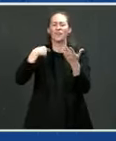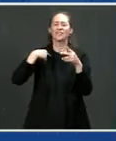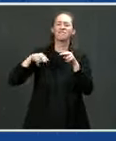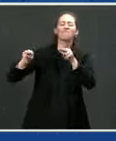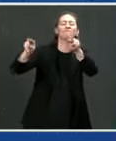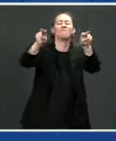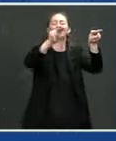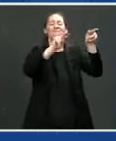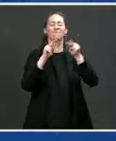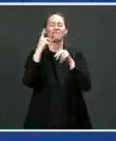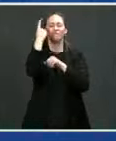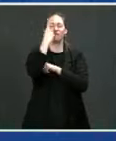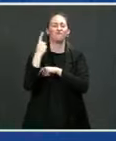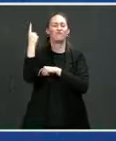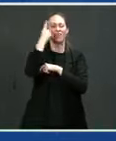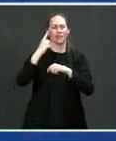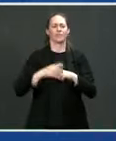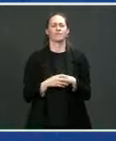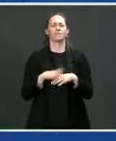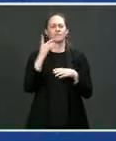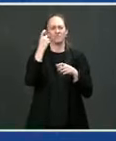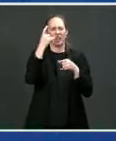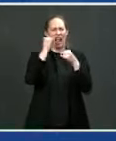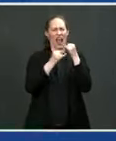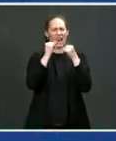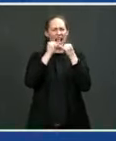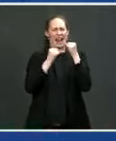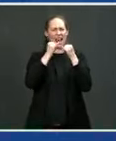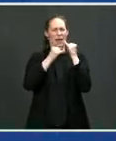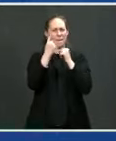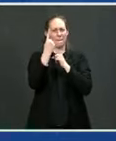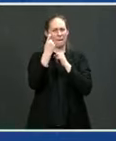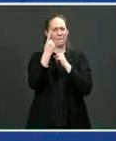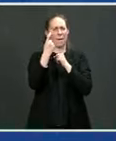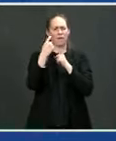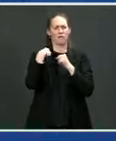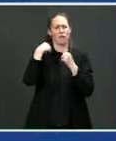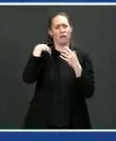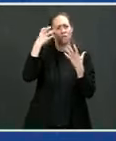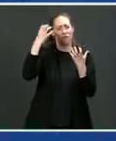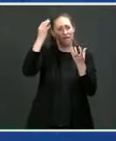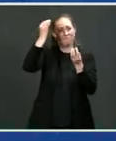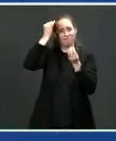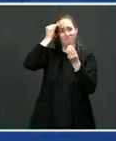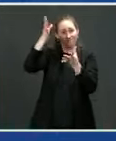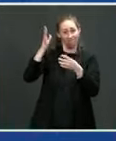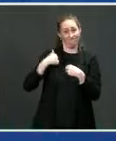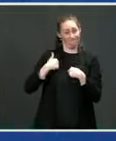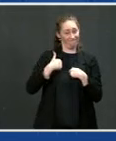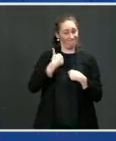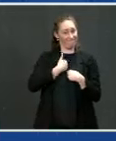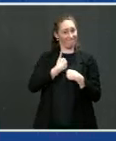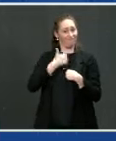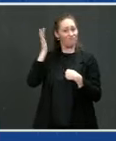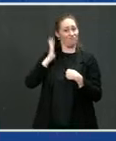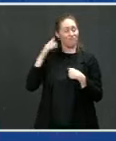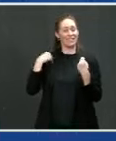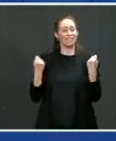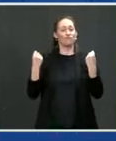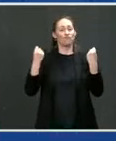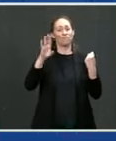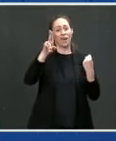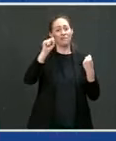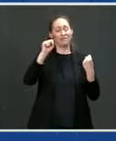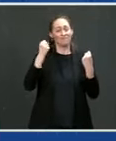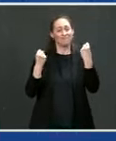you guys are doing great. one thing before we close? I want you all to know I used to be a bus driver. You think I'm kidding? I'm not.